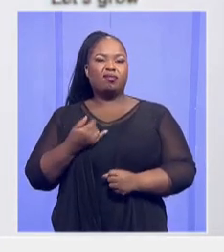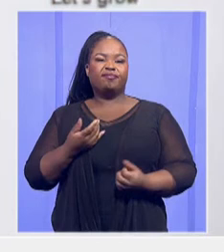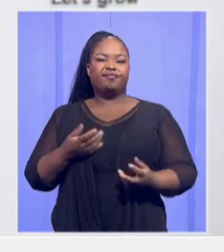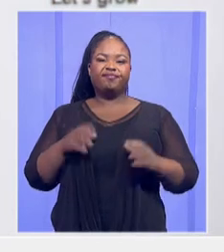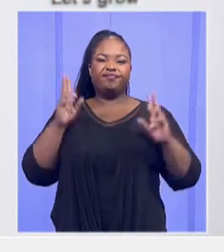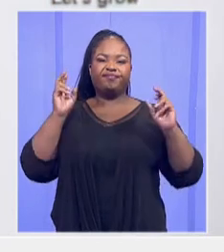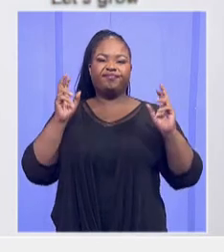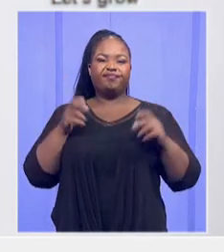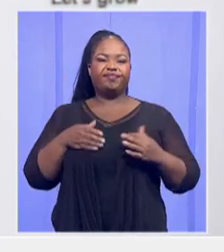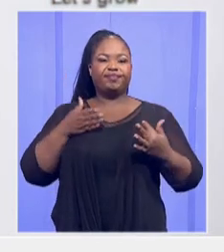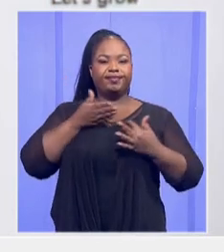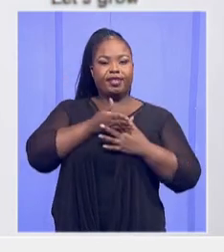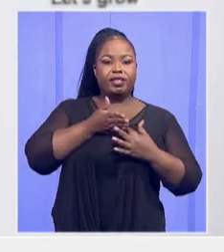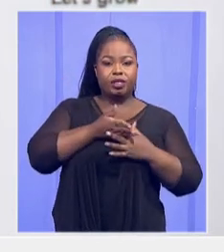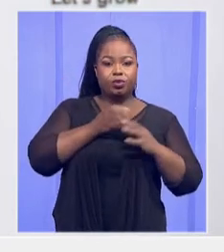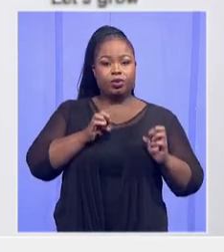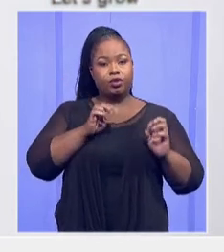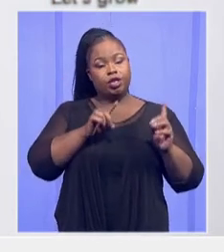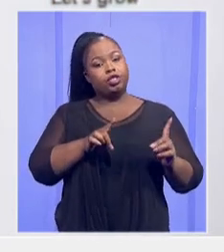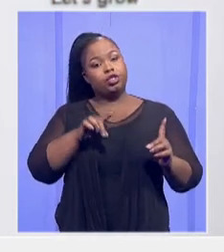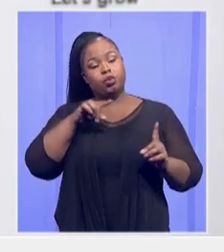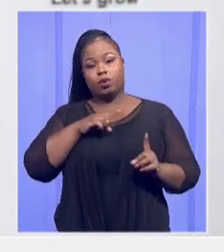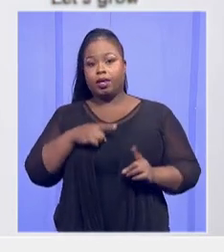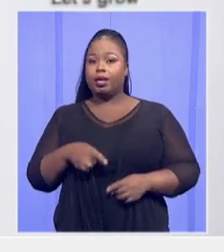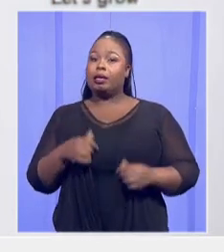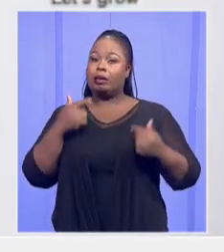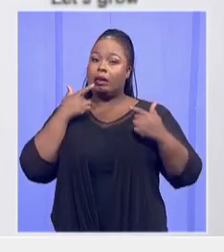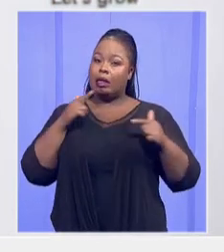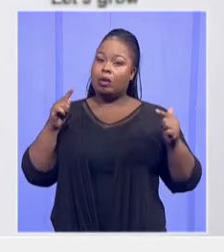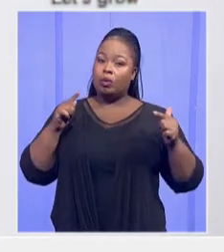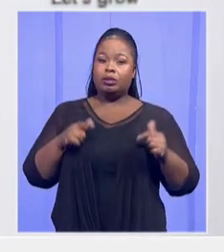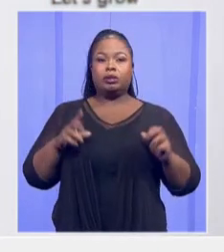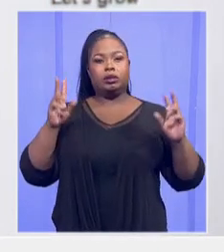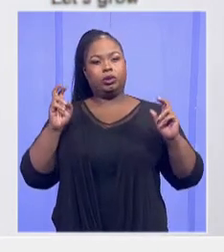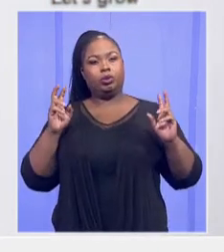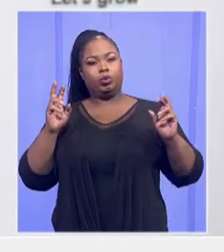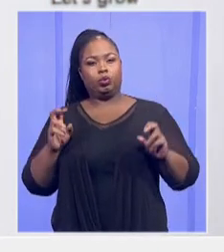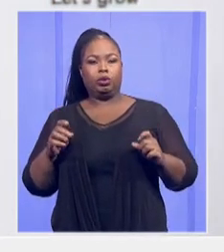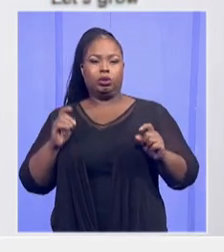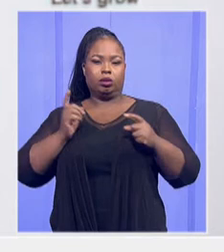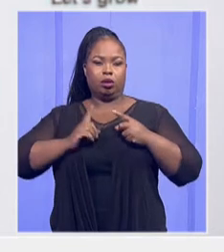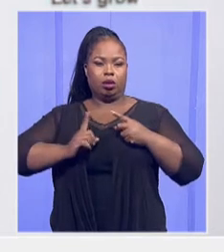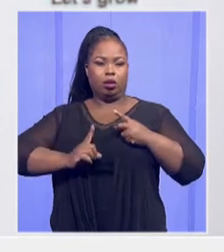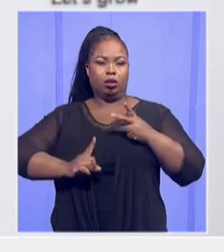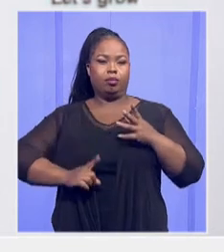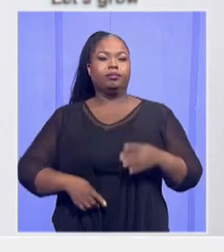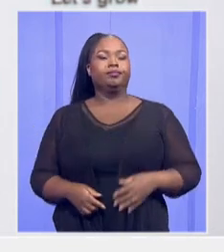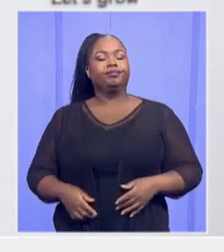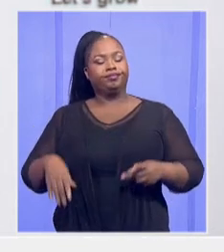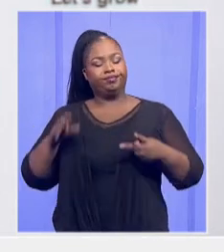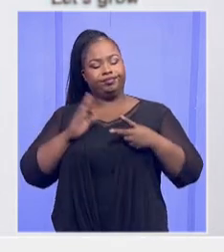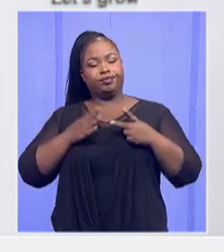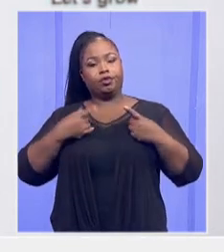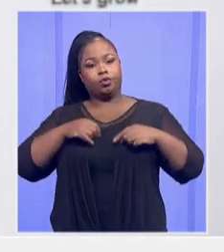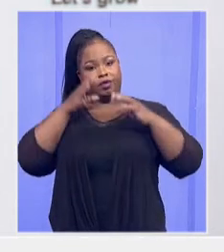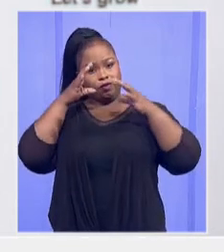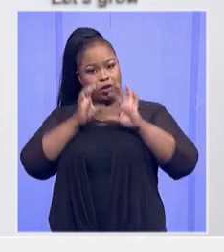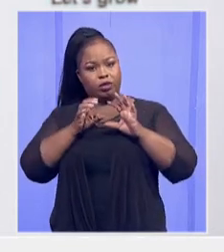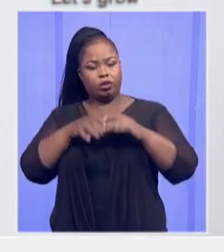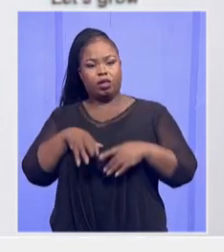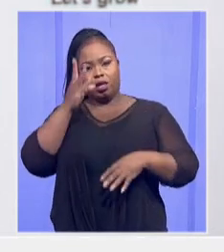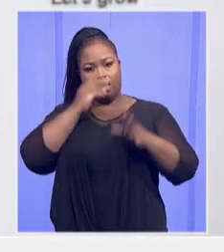education because it's also a controversial issue where language is erased and other things are used. We're also looking at the question of